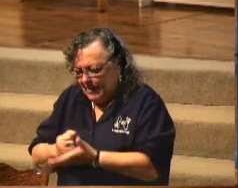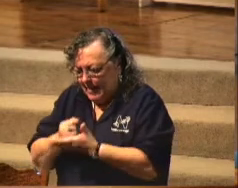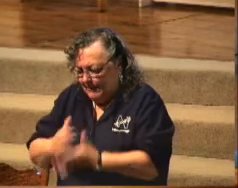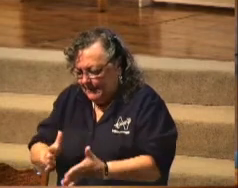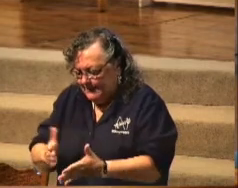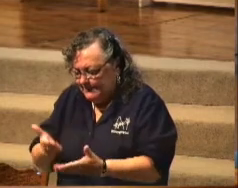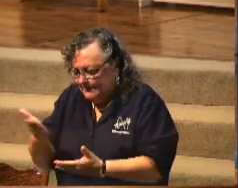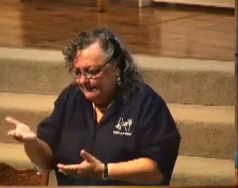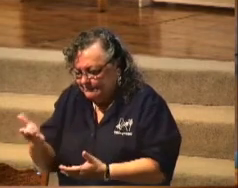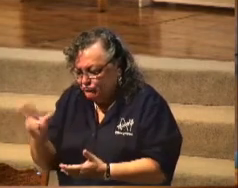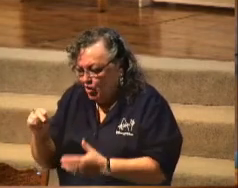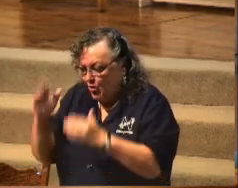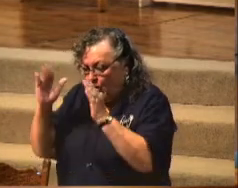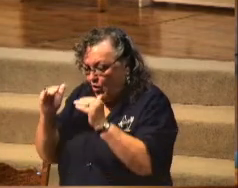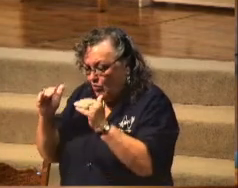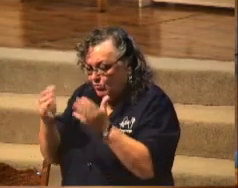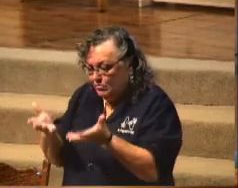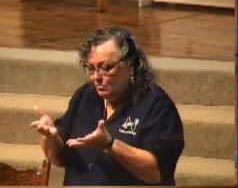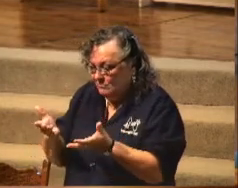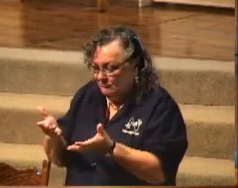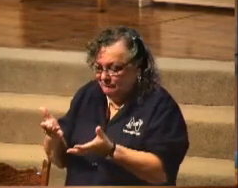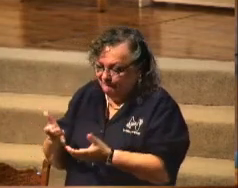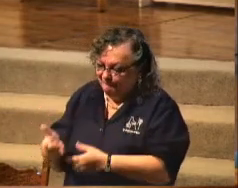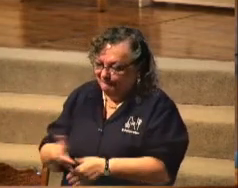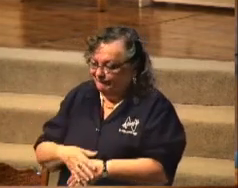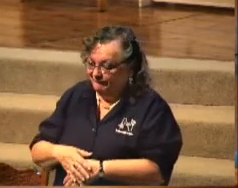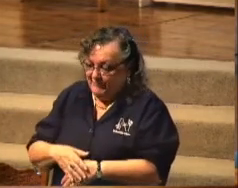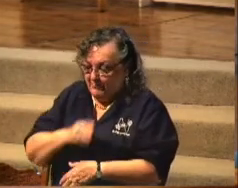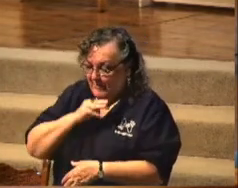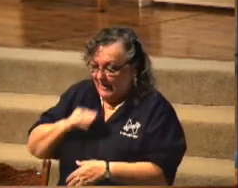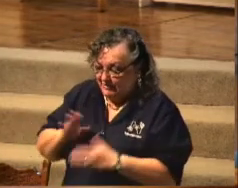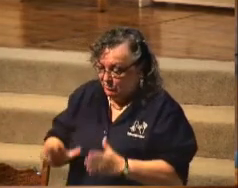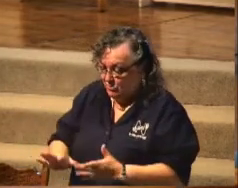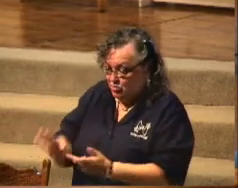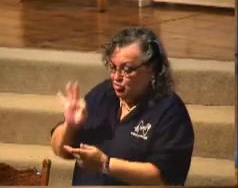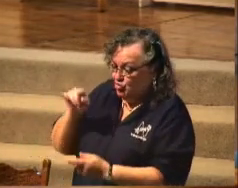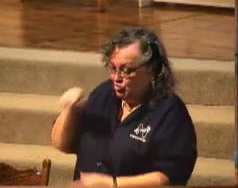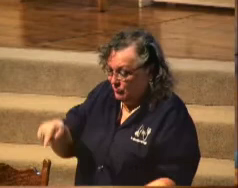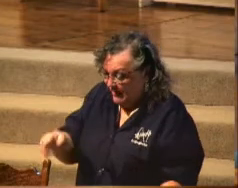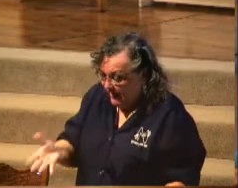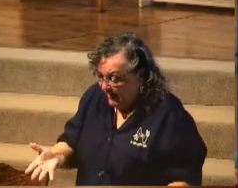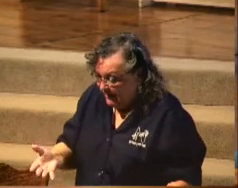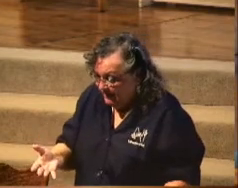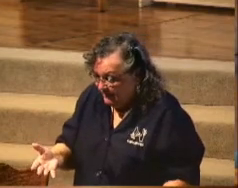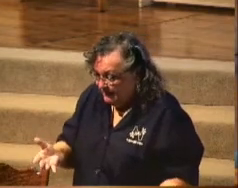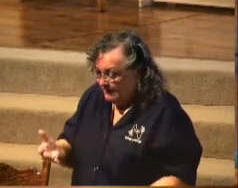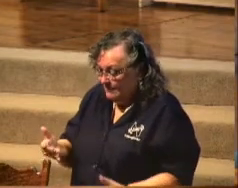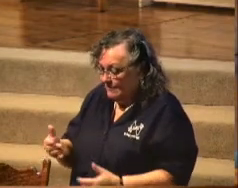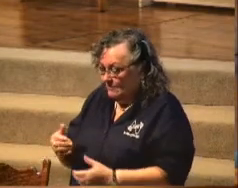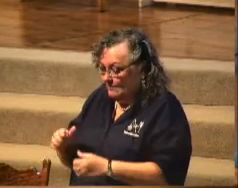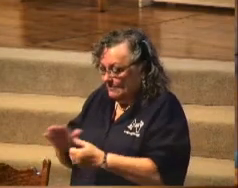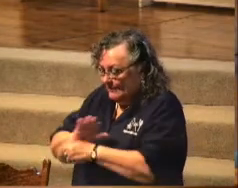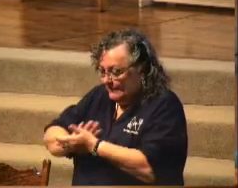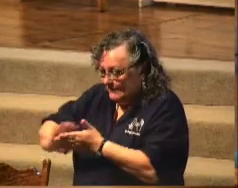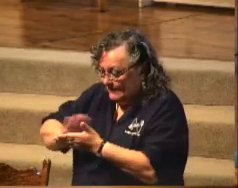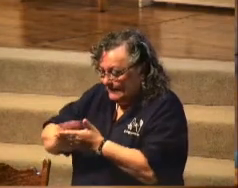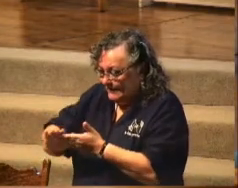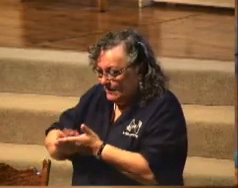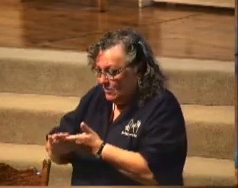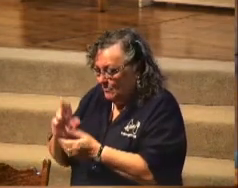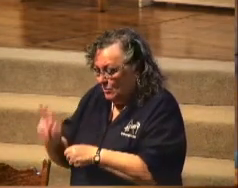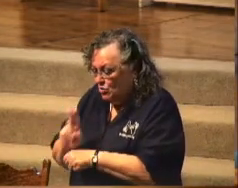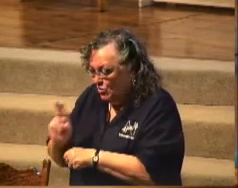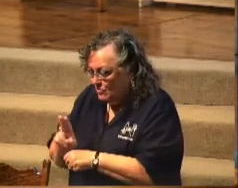No hope had the vessel that the master might choose to cleanse and make whole, to fill, and to use. Ah,